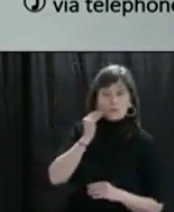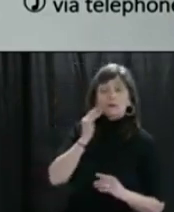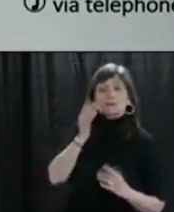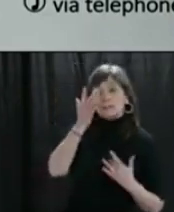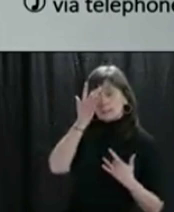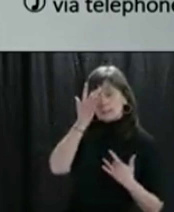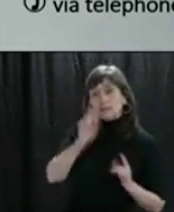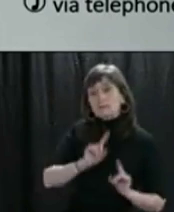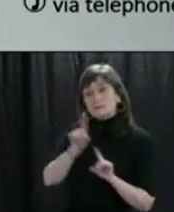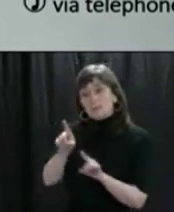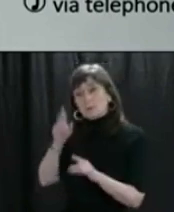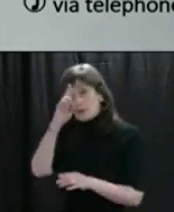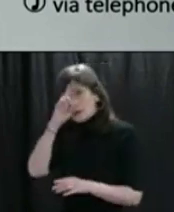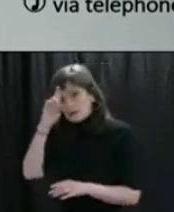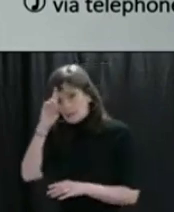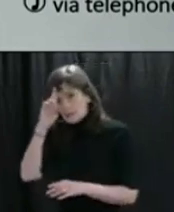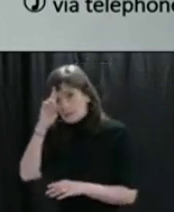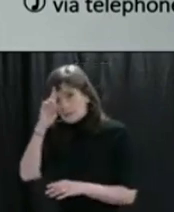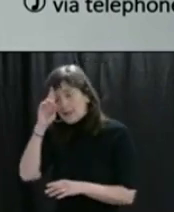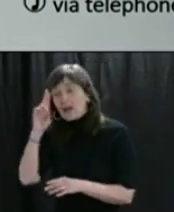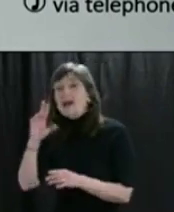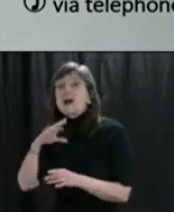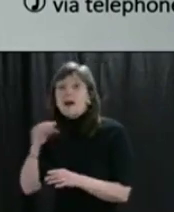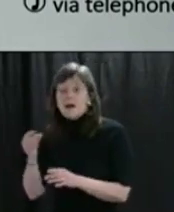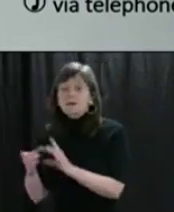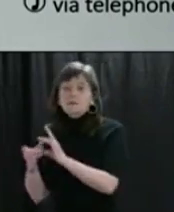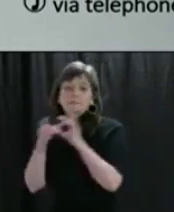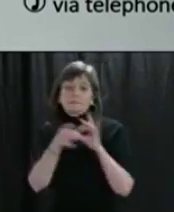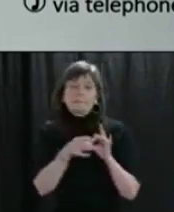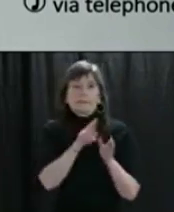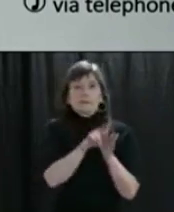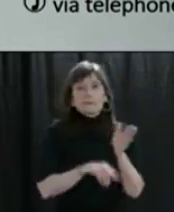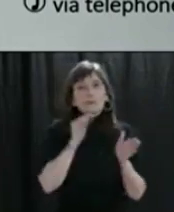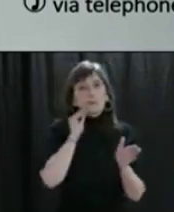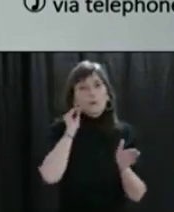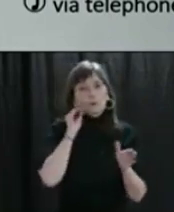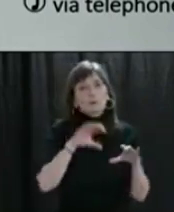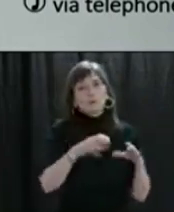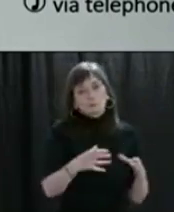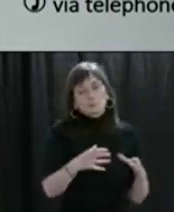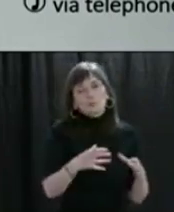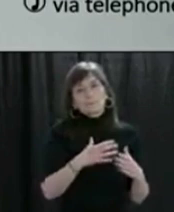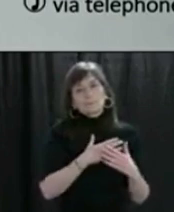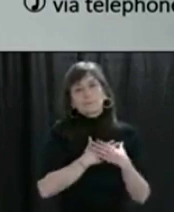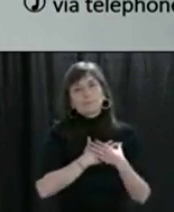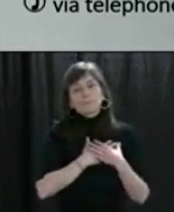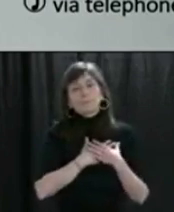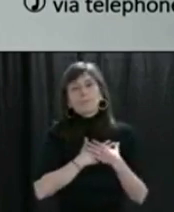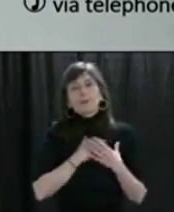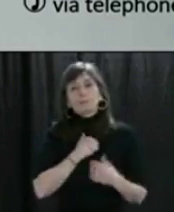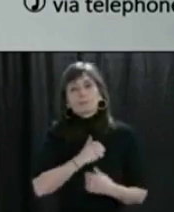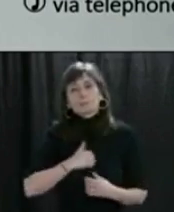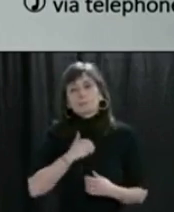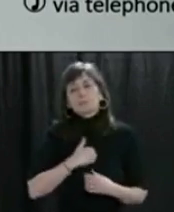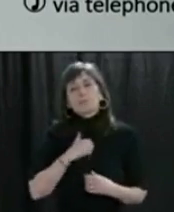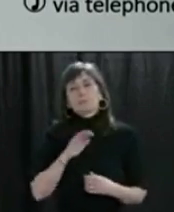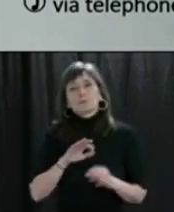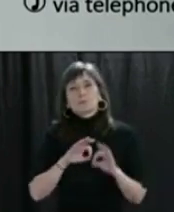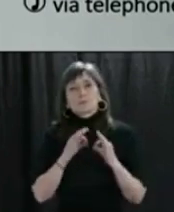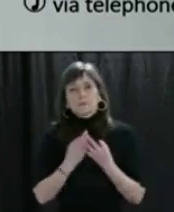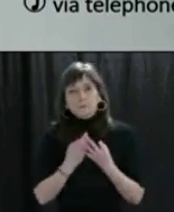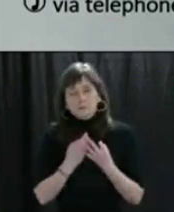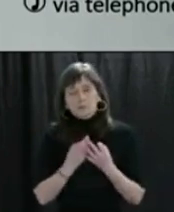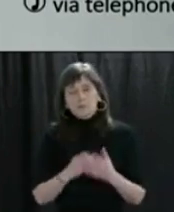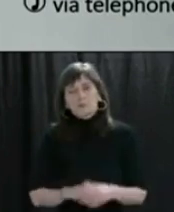The individual was linked to the Calls Funeral Home cluster. We offer our most heartfelt condolences to the family at this difficult